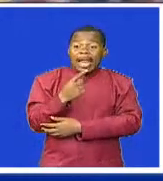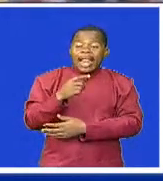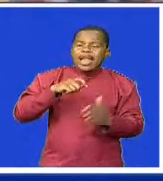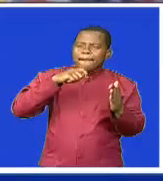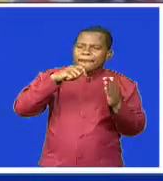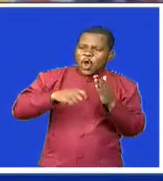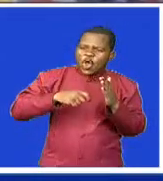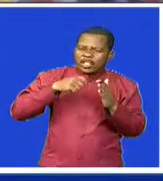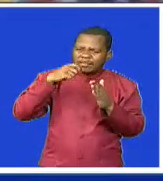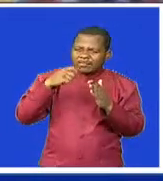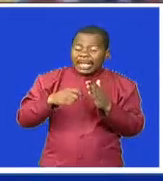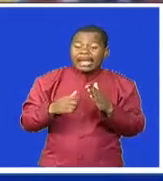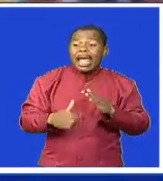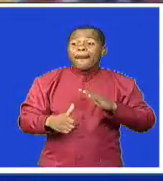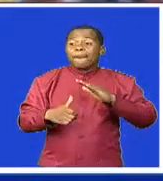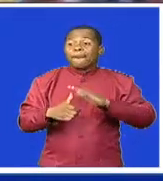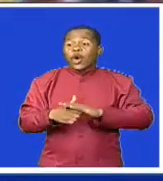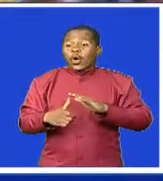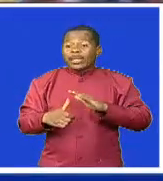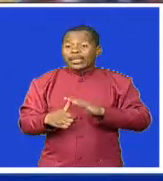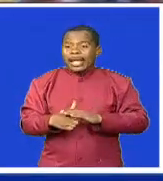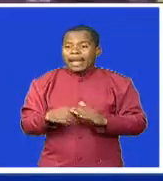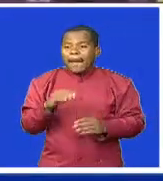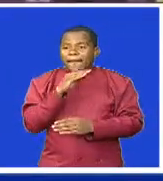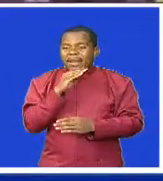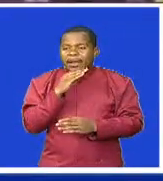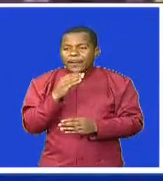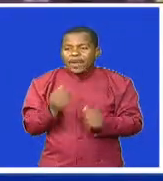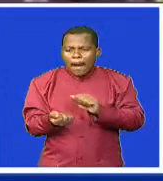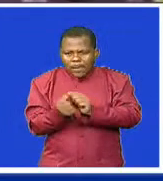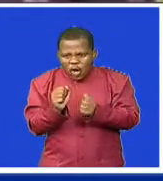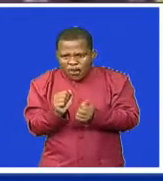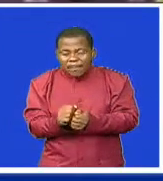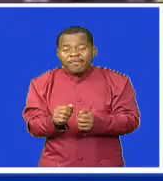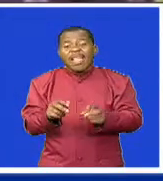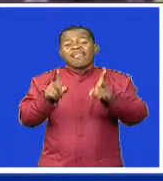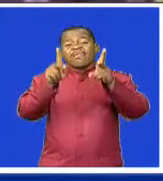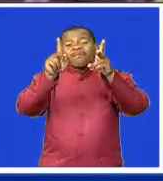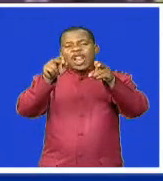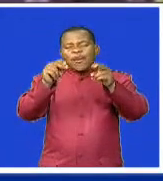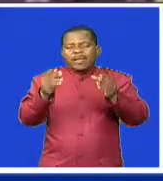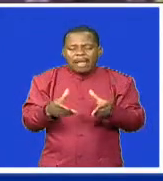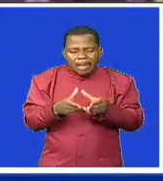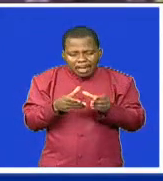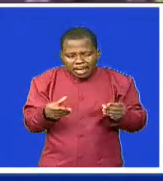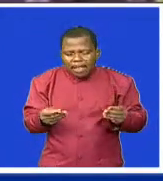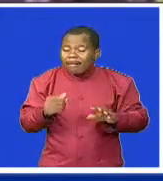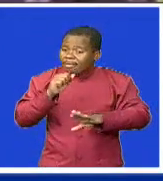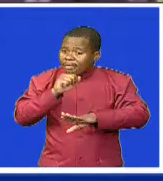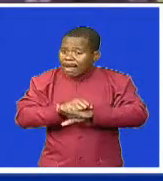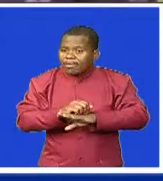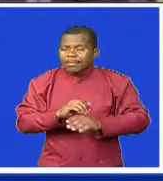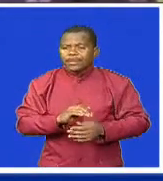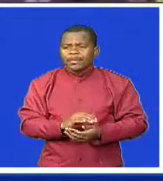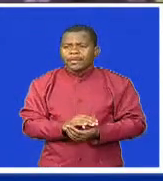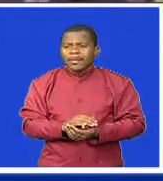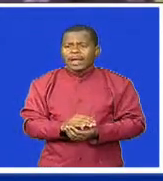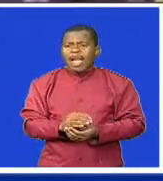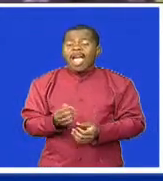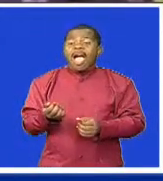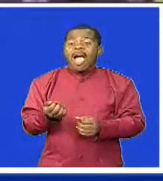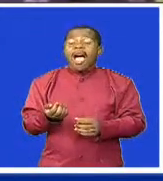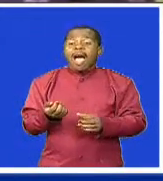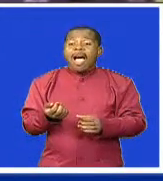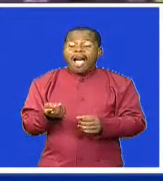is of great importance as it aims to solve problems which affect the environment. He says the ministry is dedicated to support the Maloloja